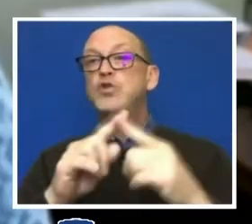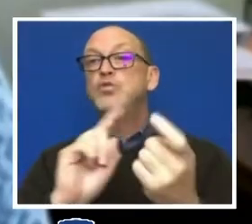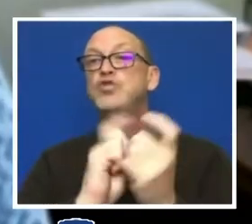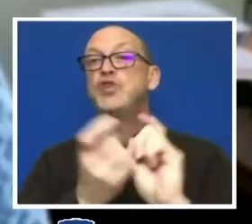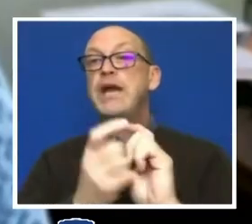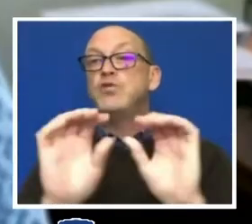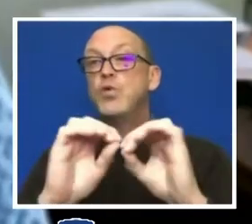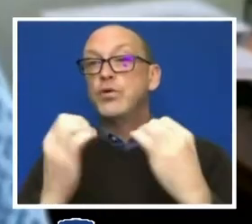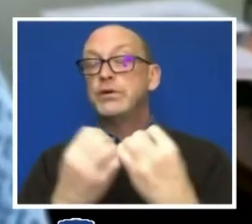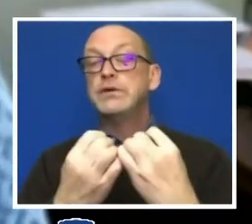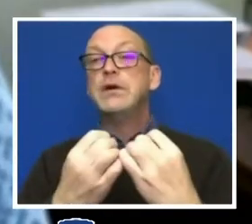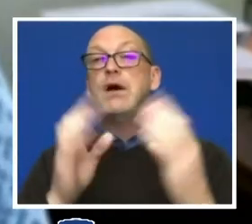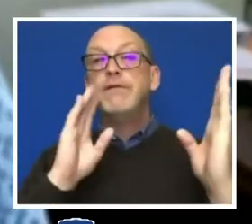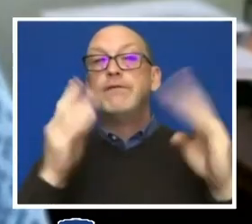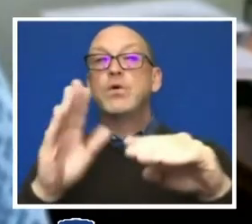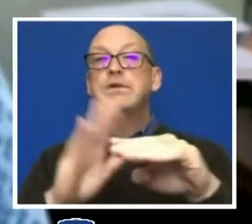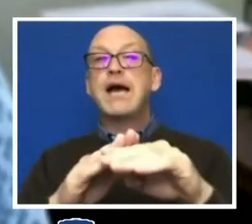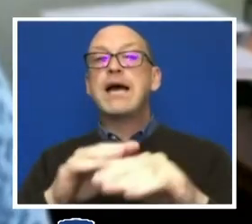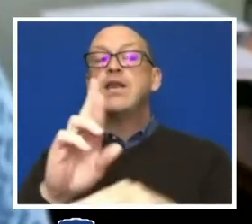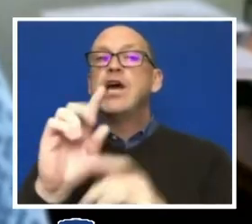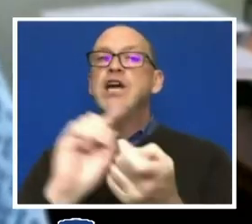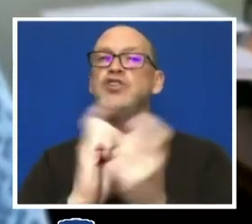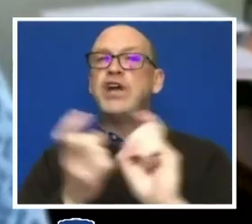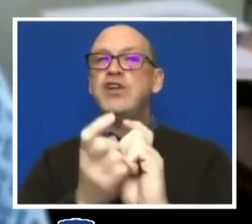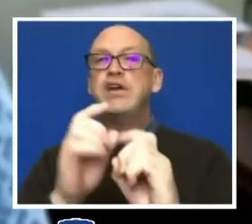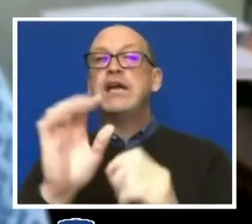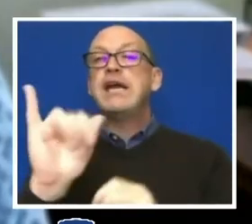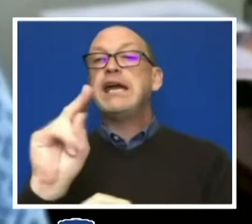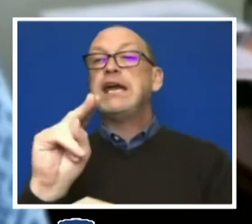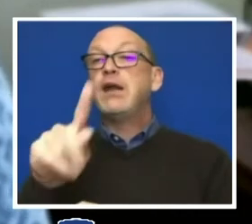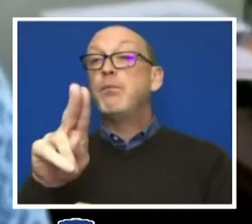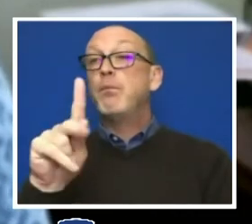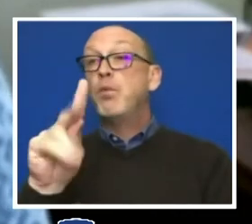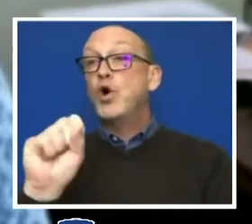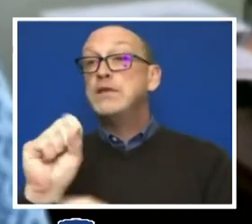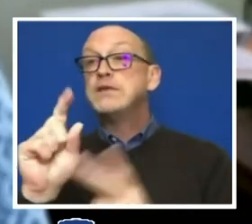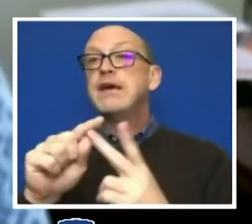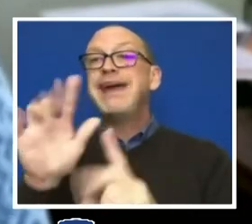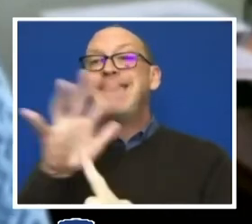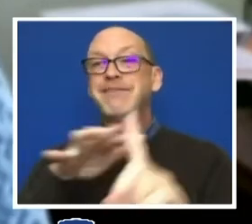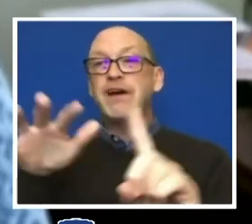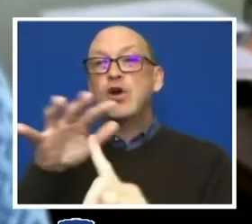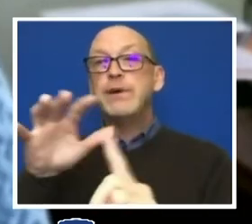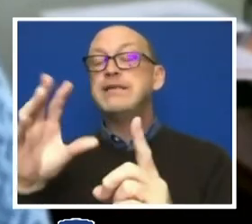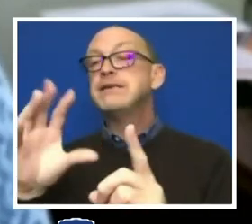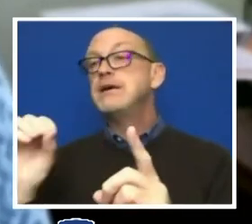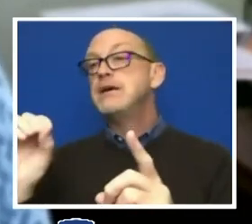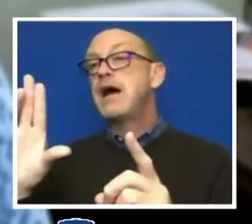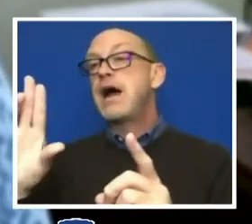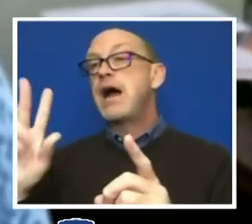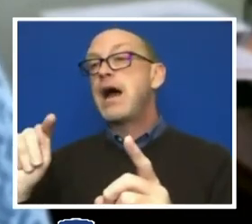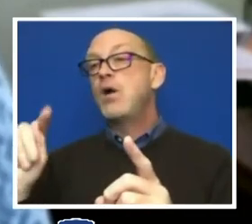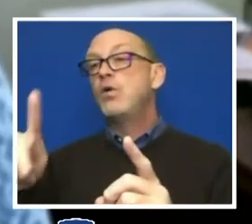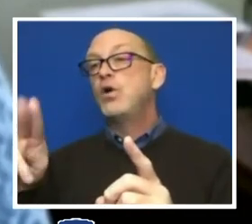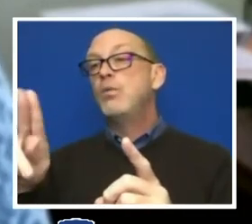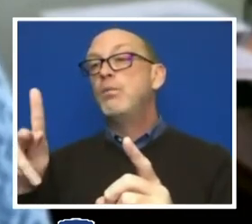one that focuses on restructuring inputs, environments and outputs, or IEO, to reach specific diversity